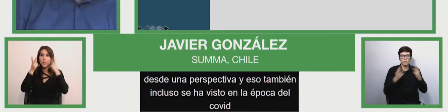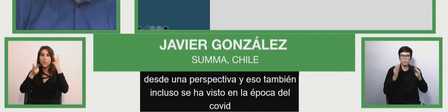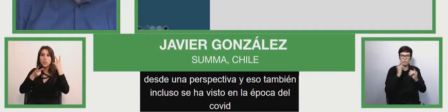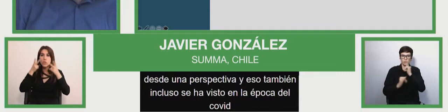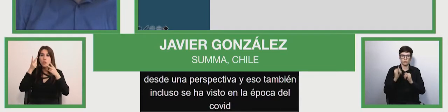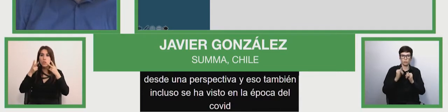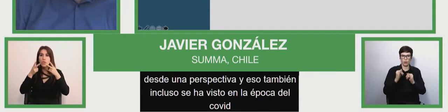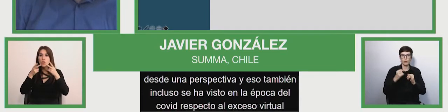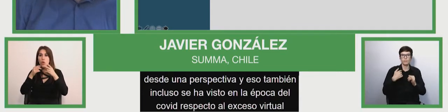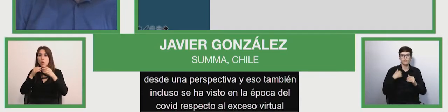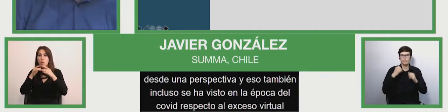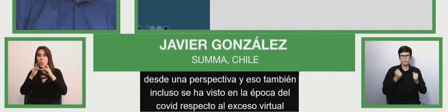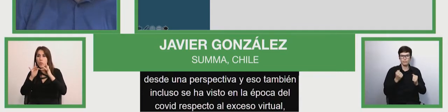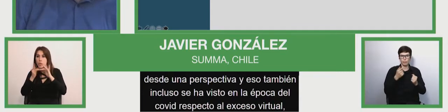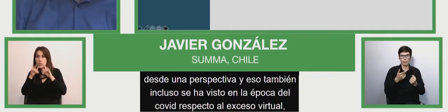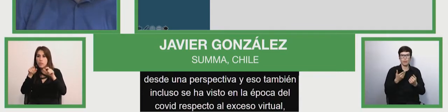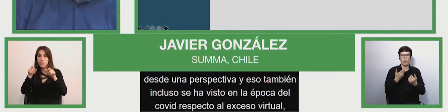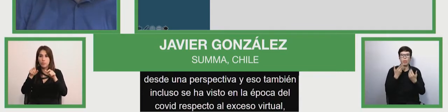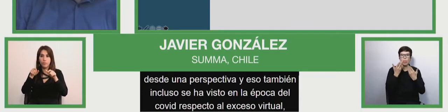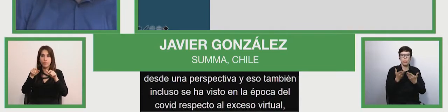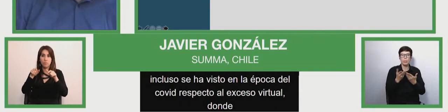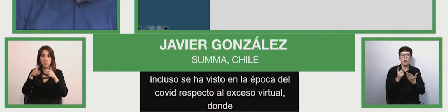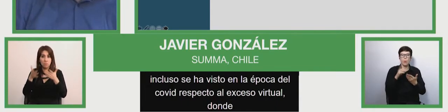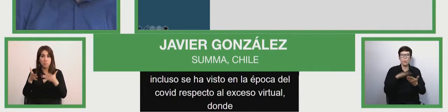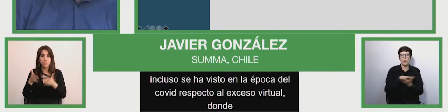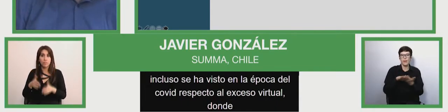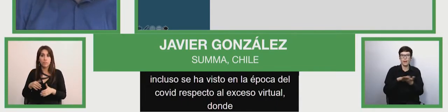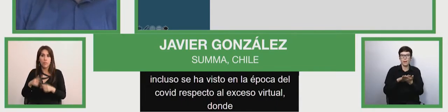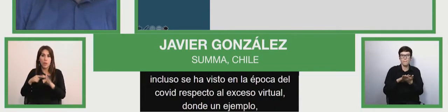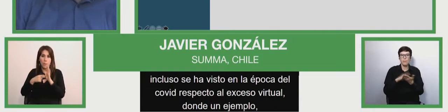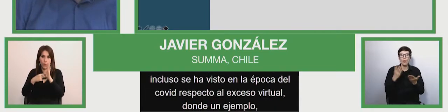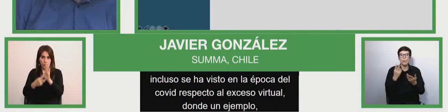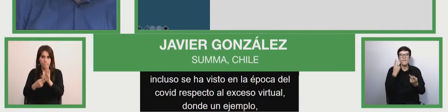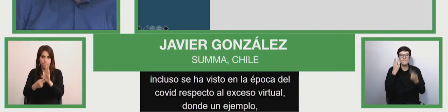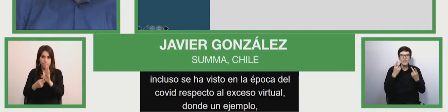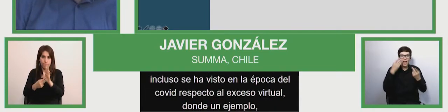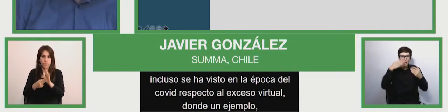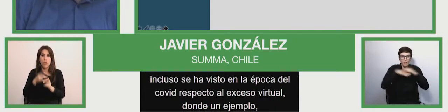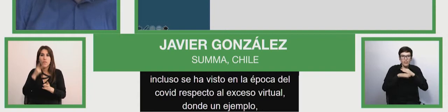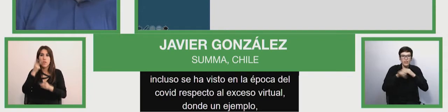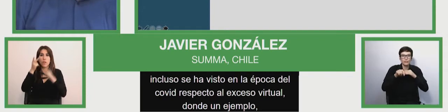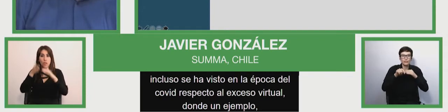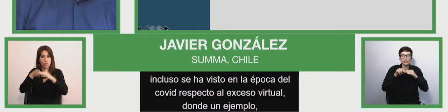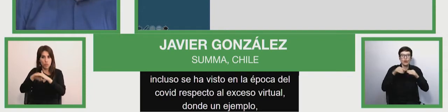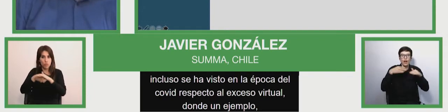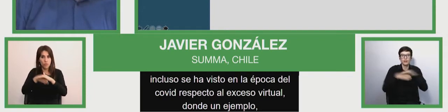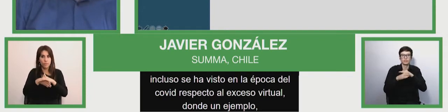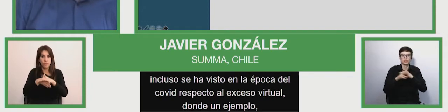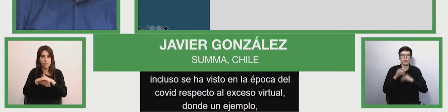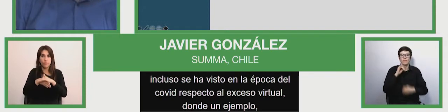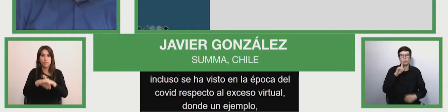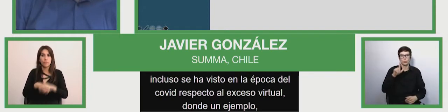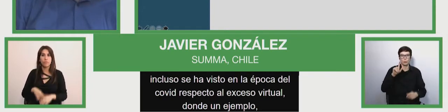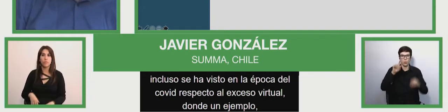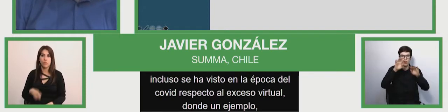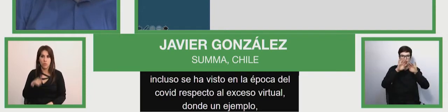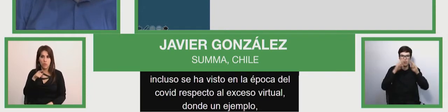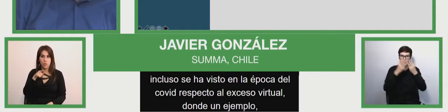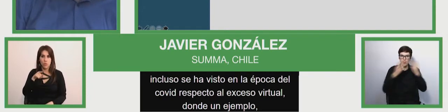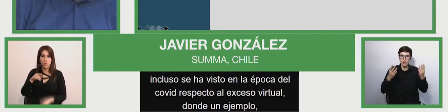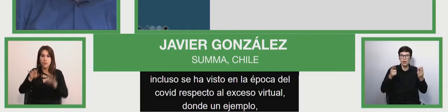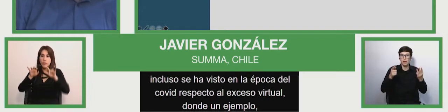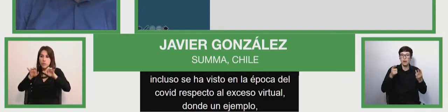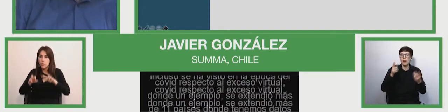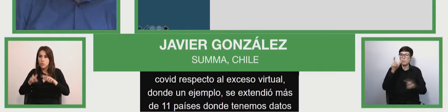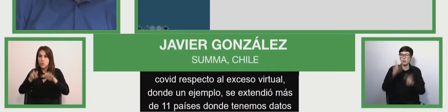An example has been seen in more than 11 countries where we have data. People with disabilities have less